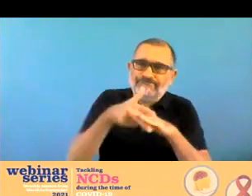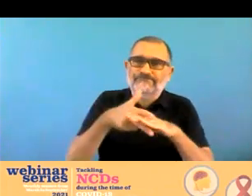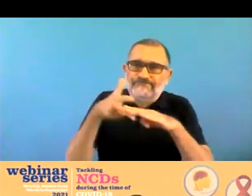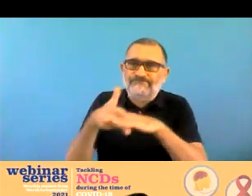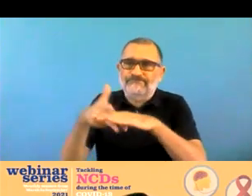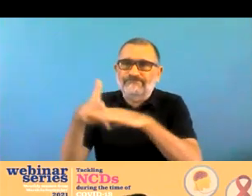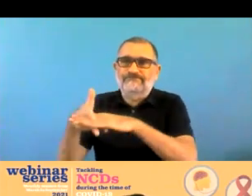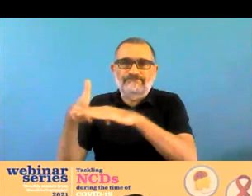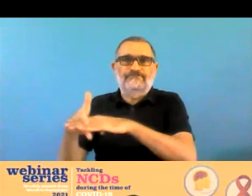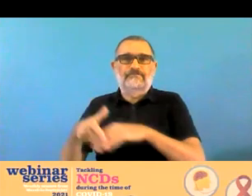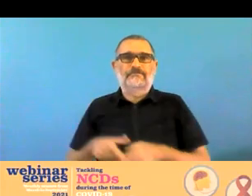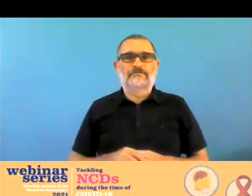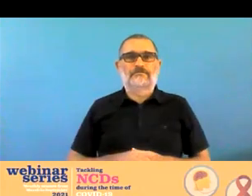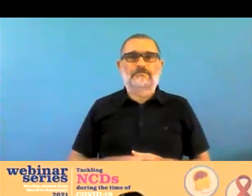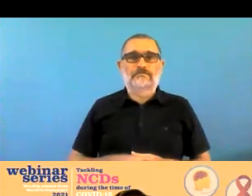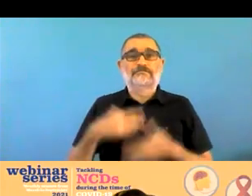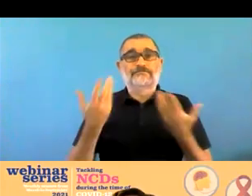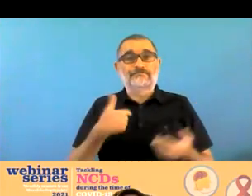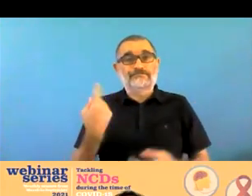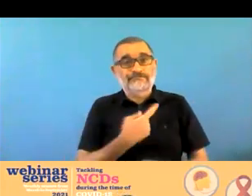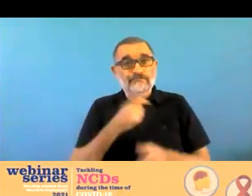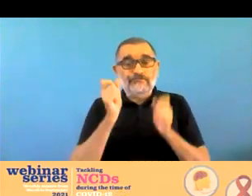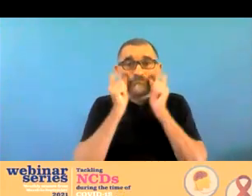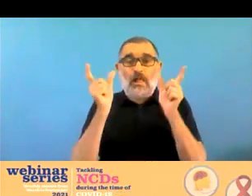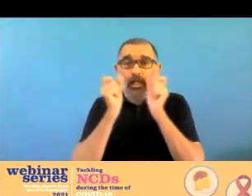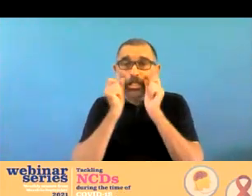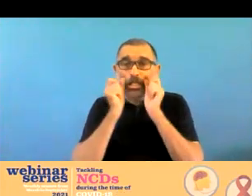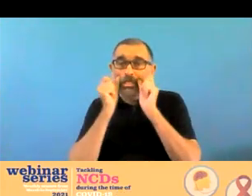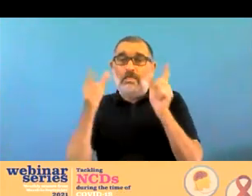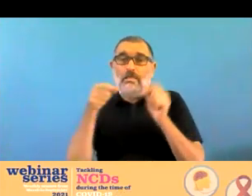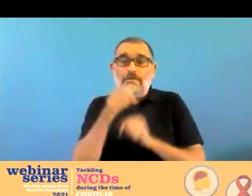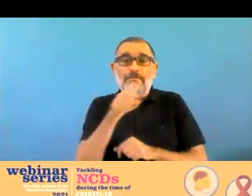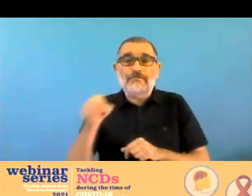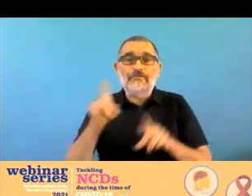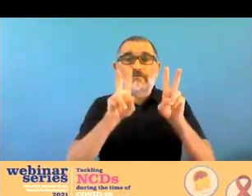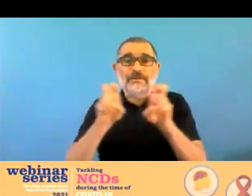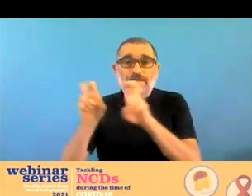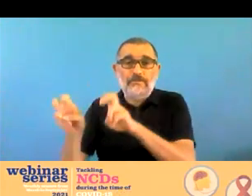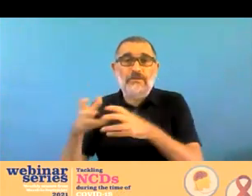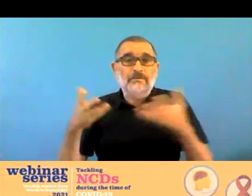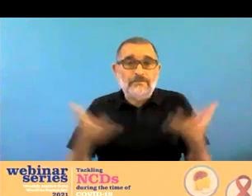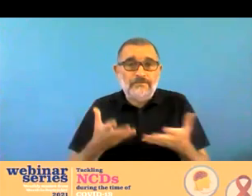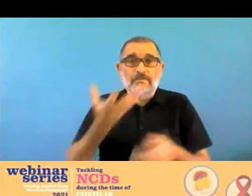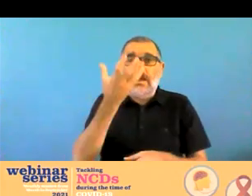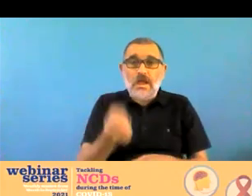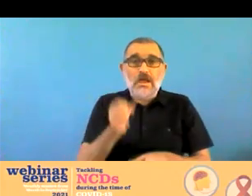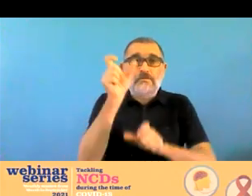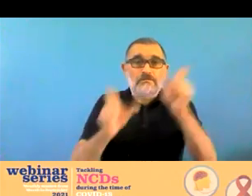someone who needs psychotherapy psychosocial services some of those services rather can be provided